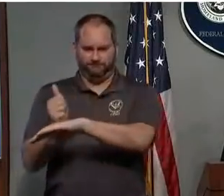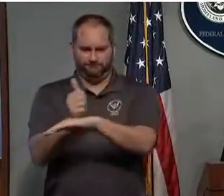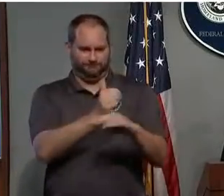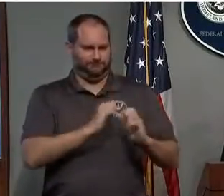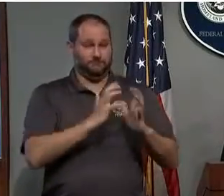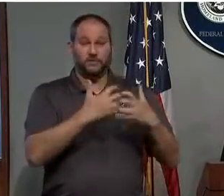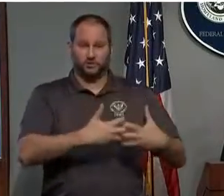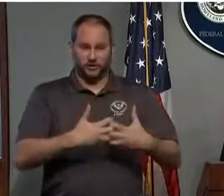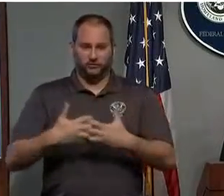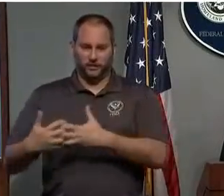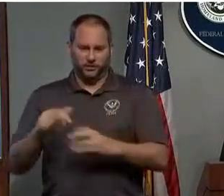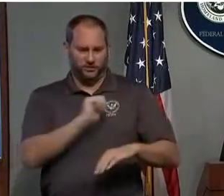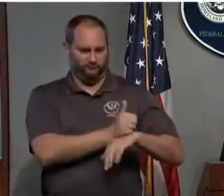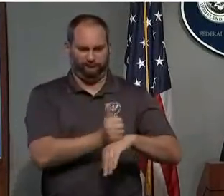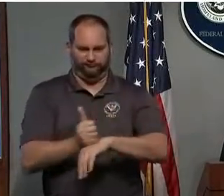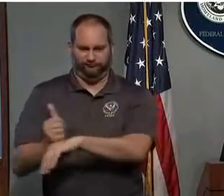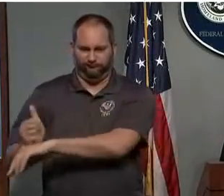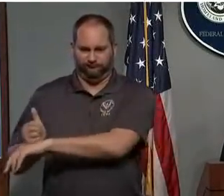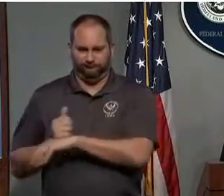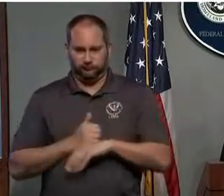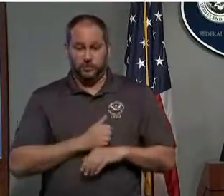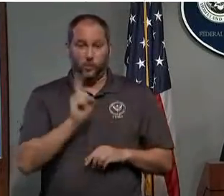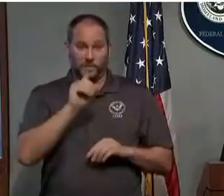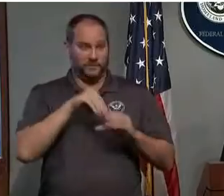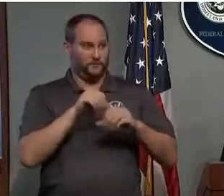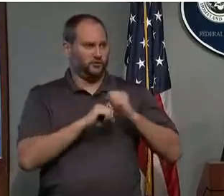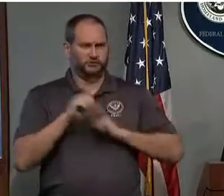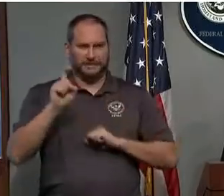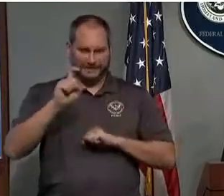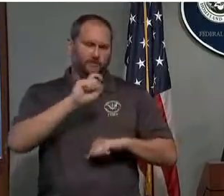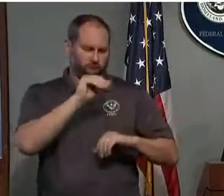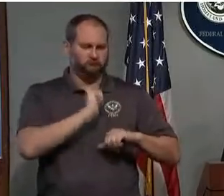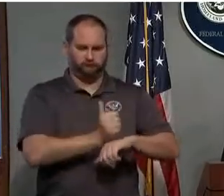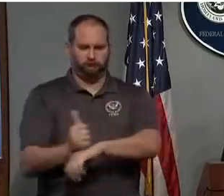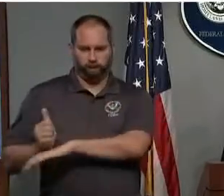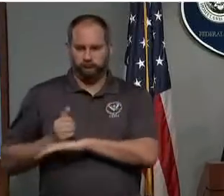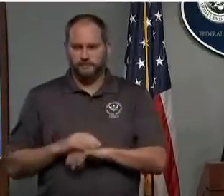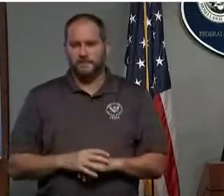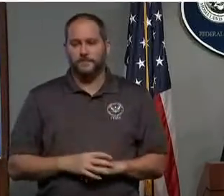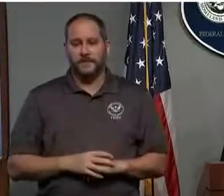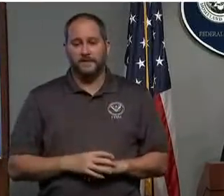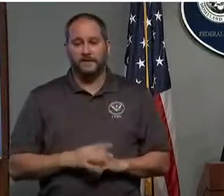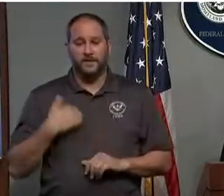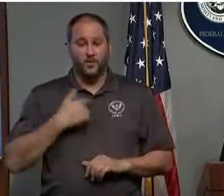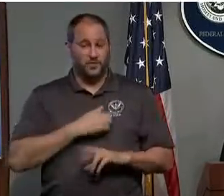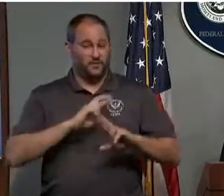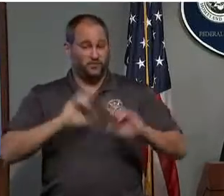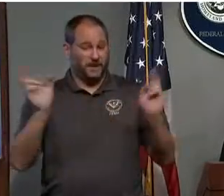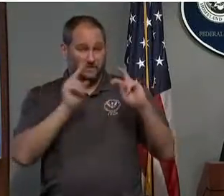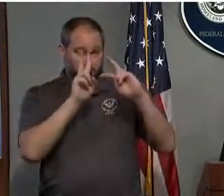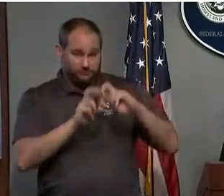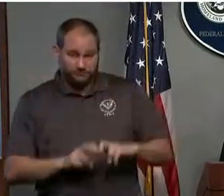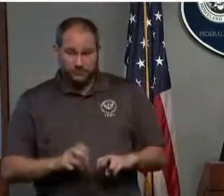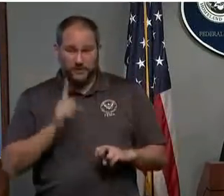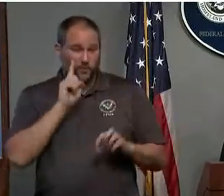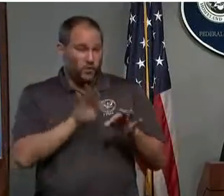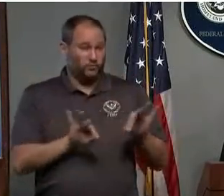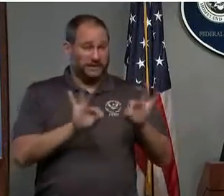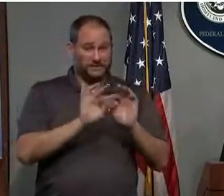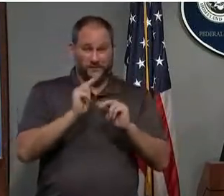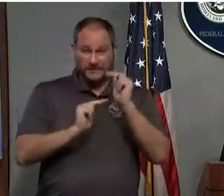infrastructure where needed. We are prepared to do infrastructure assessments of critical facilities in